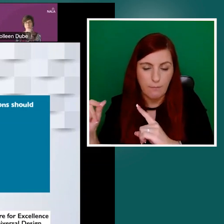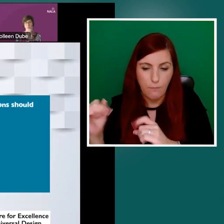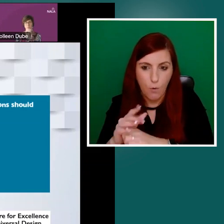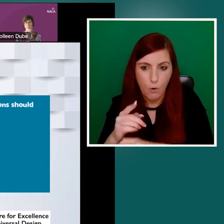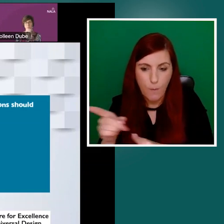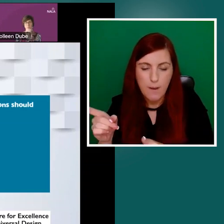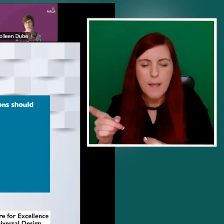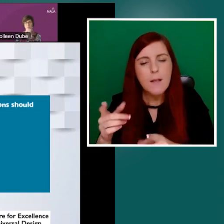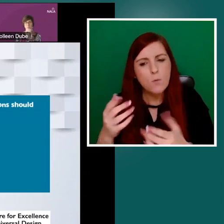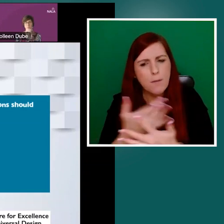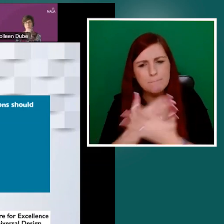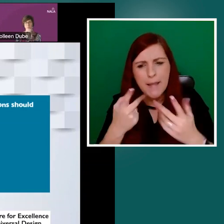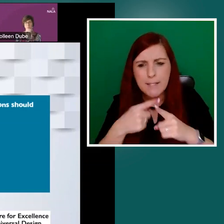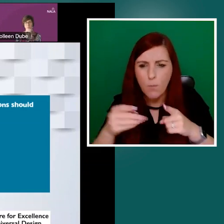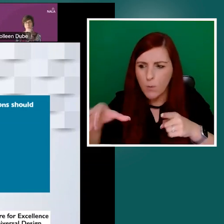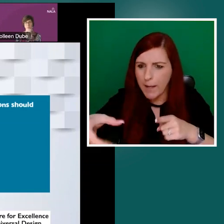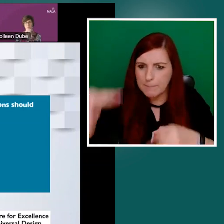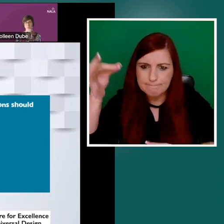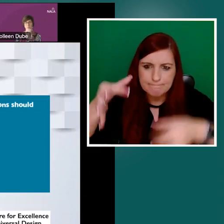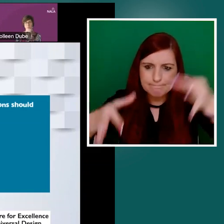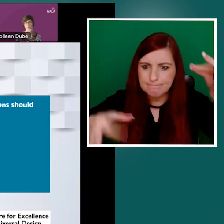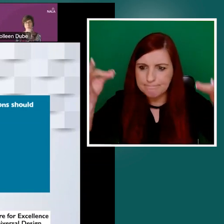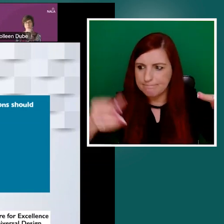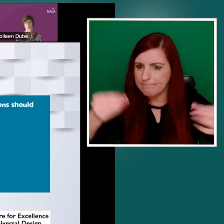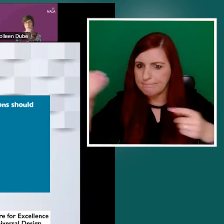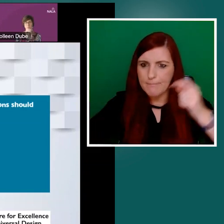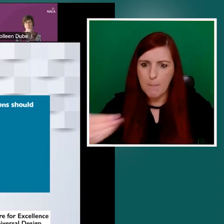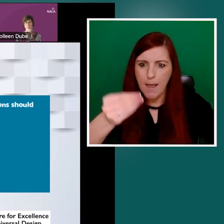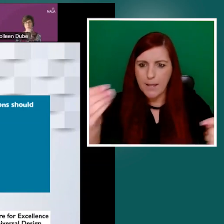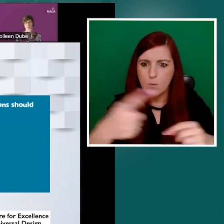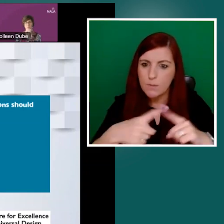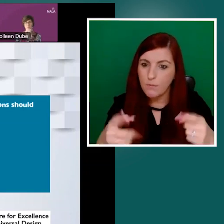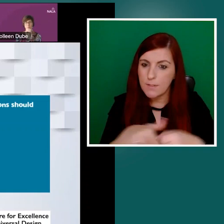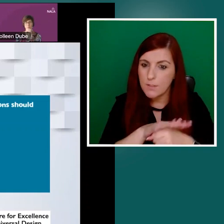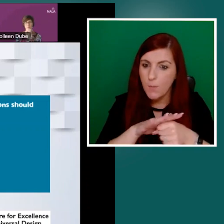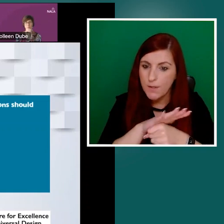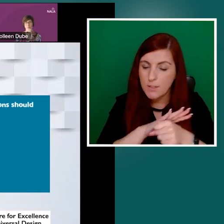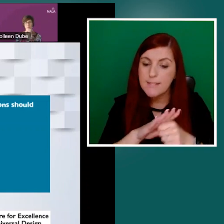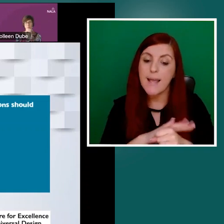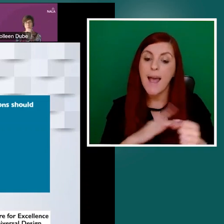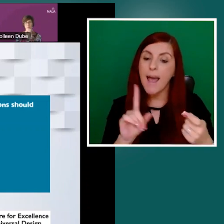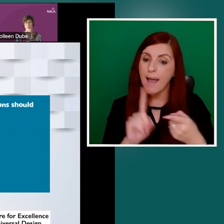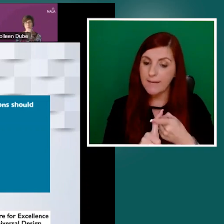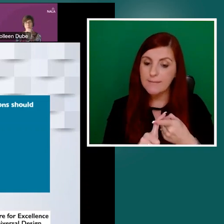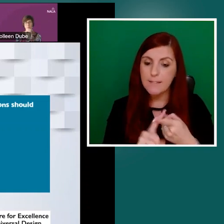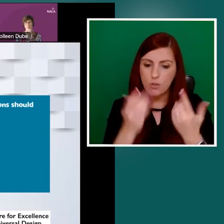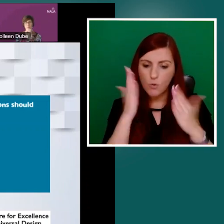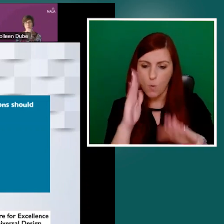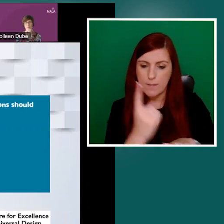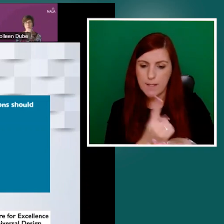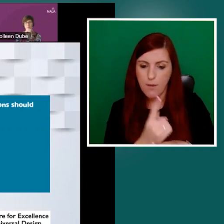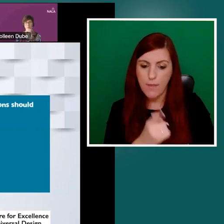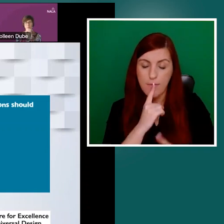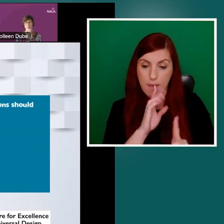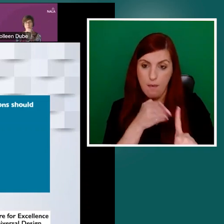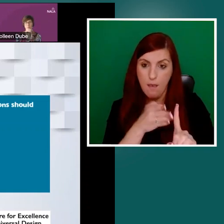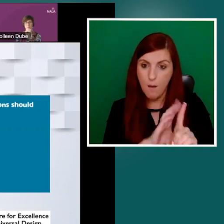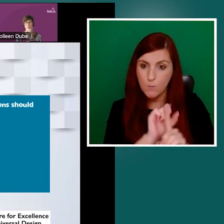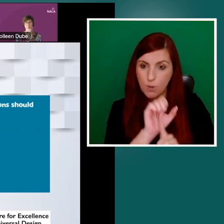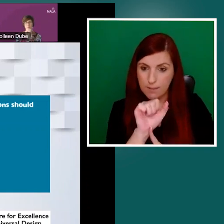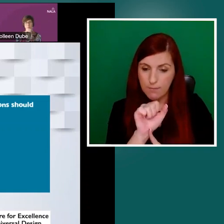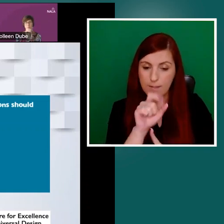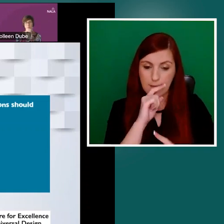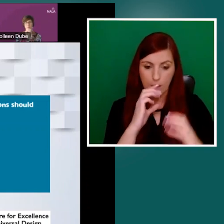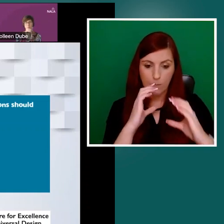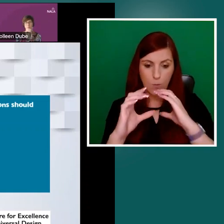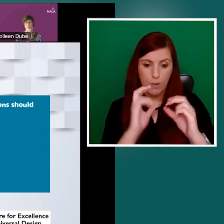also that the objective is, is that a communication should be able to be accessed, understood, and used. And that's a direct